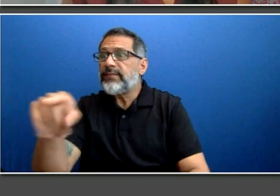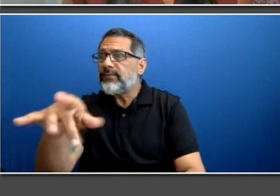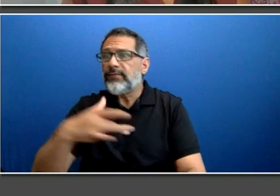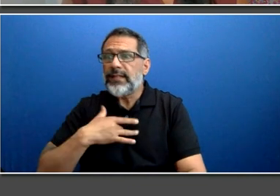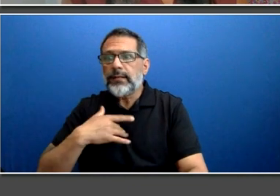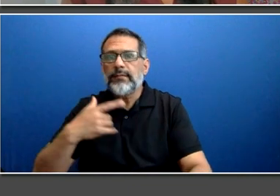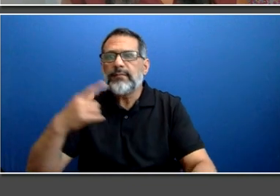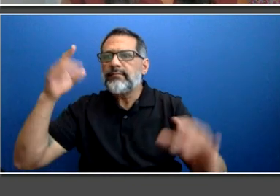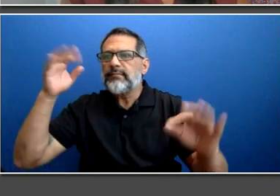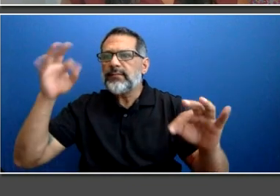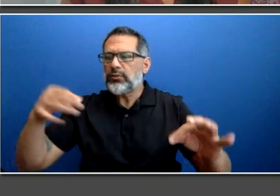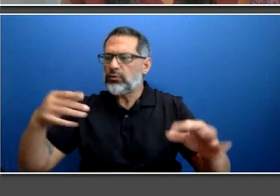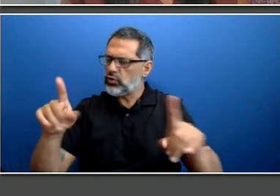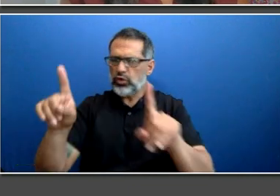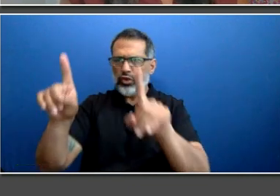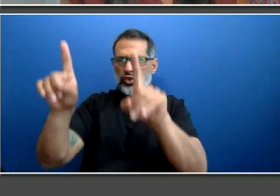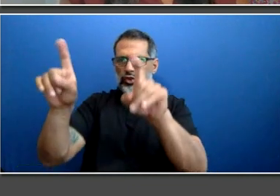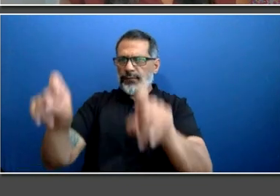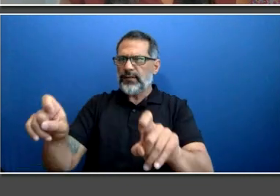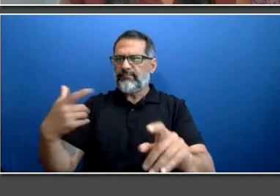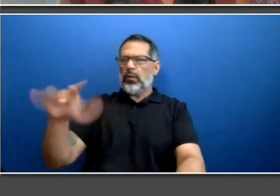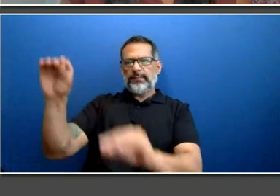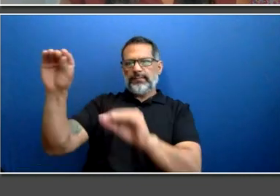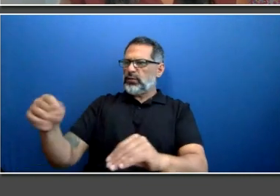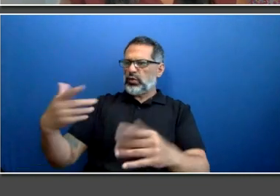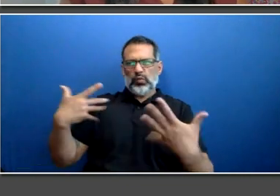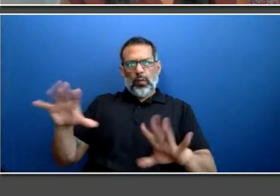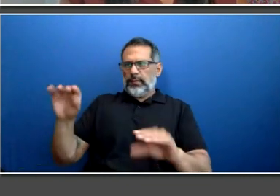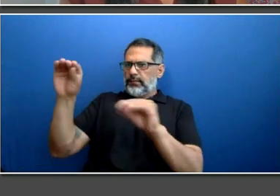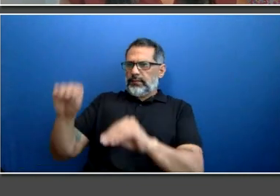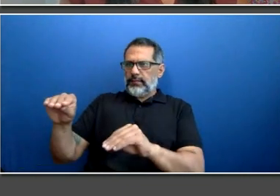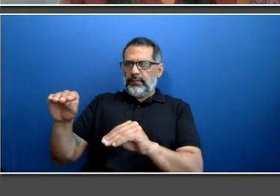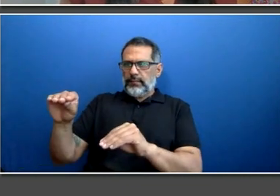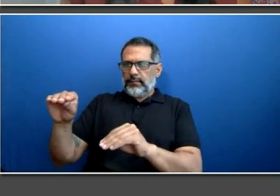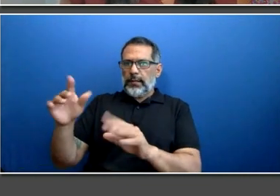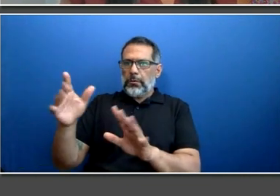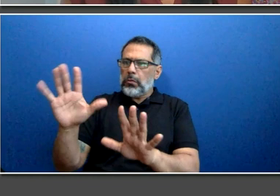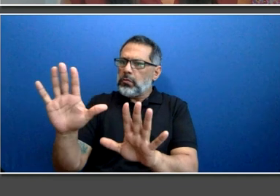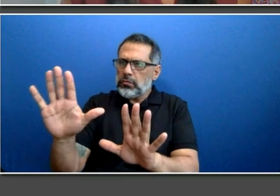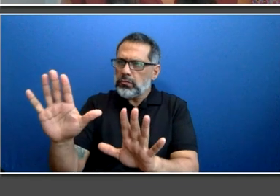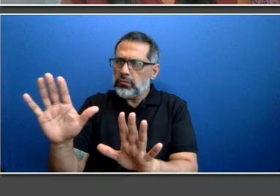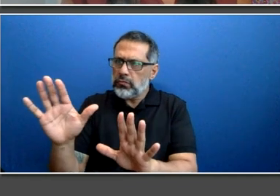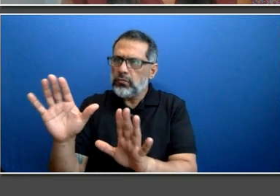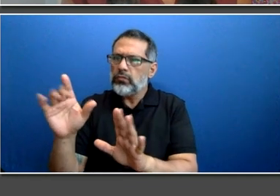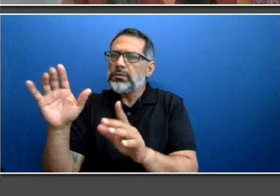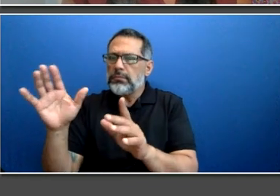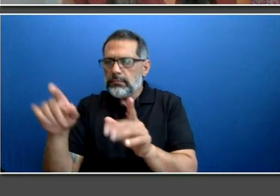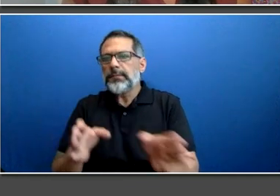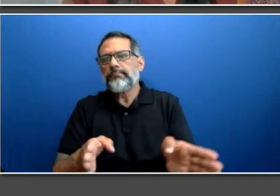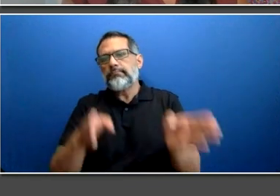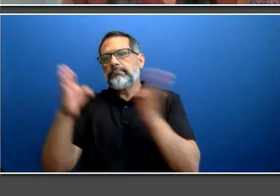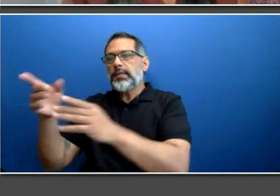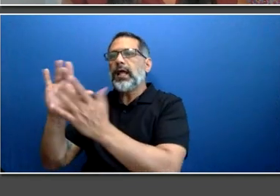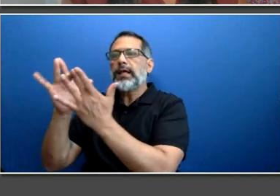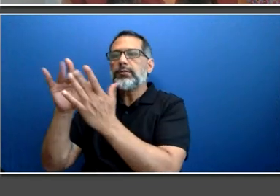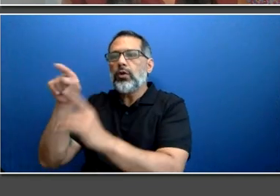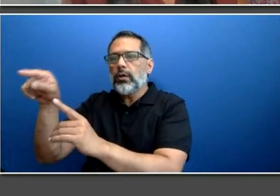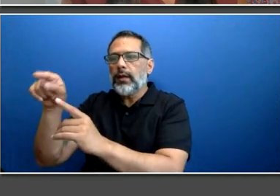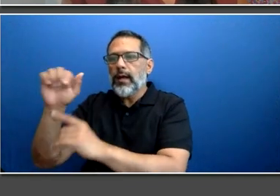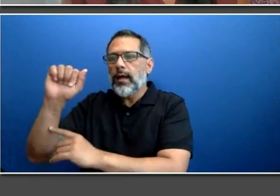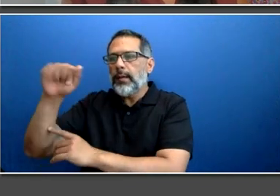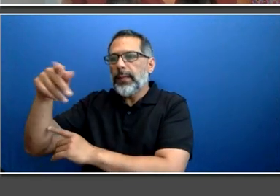to you when you registered, it will be available online until April 9th. Just go back into the registration page,